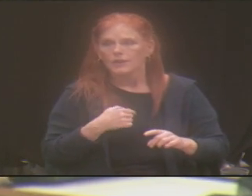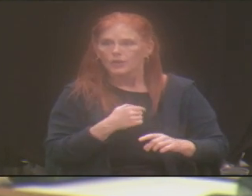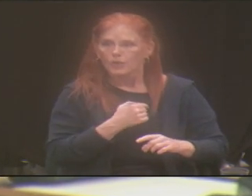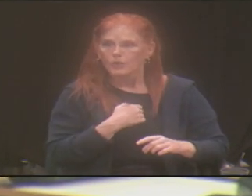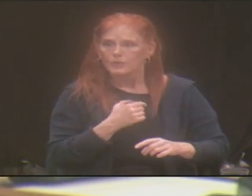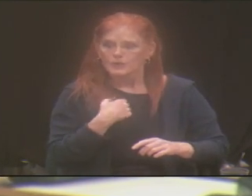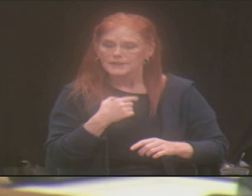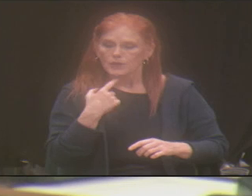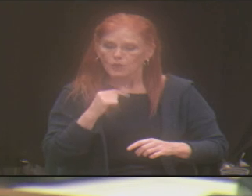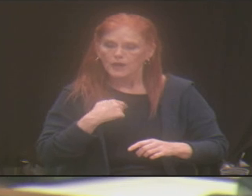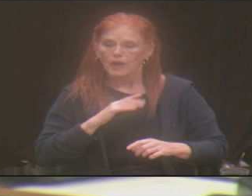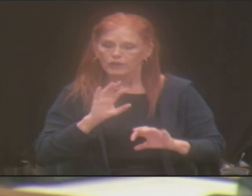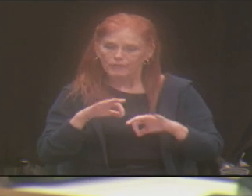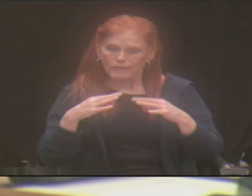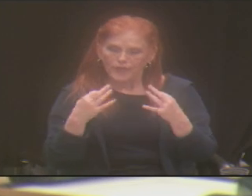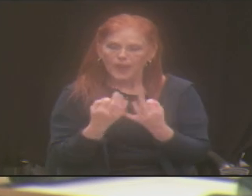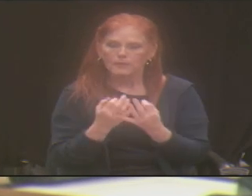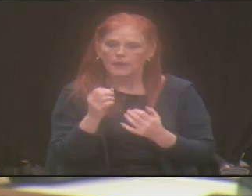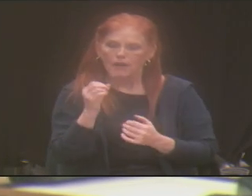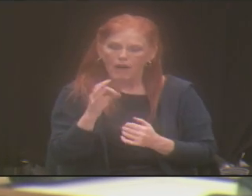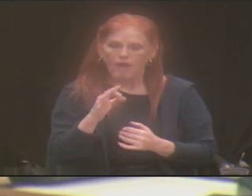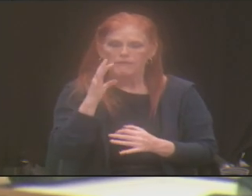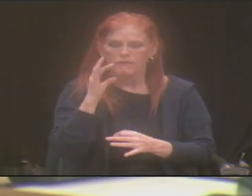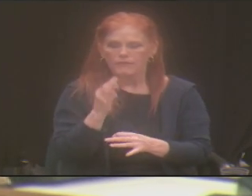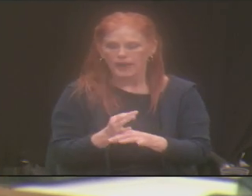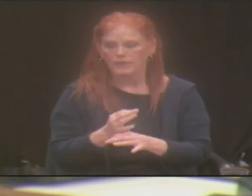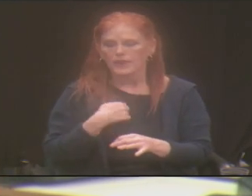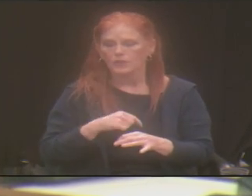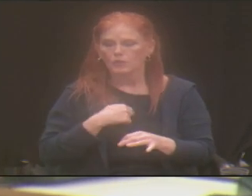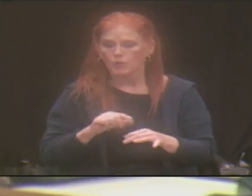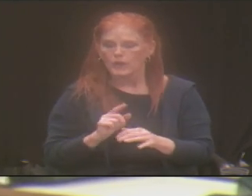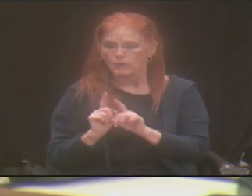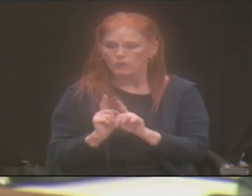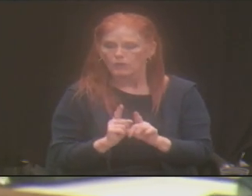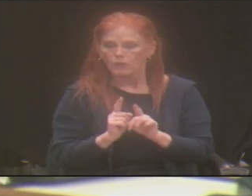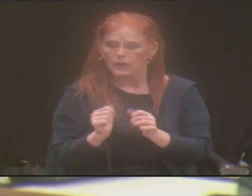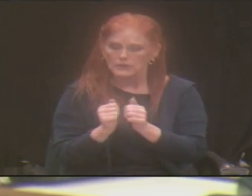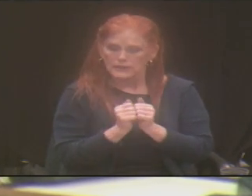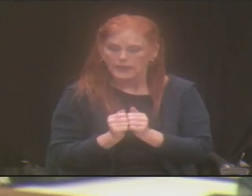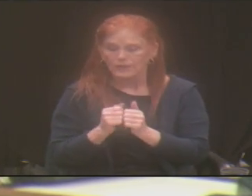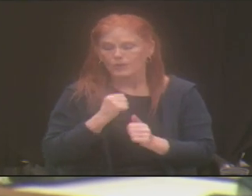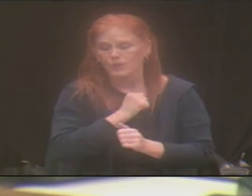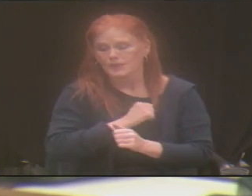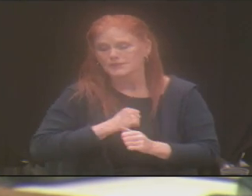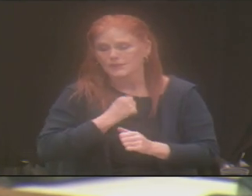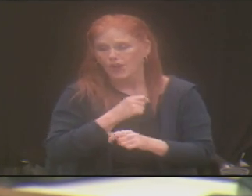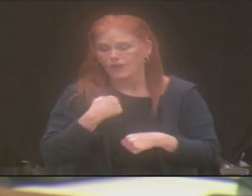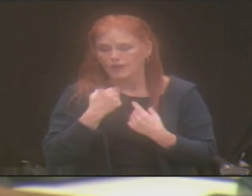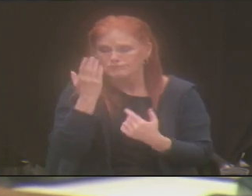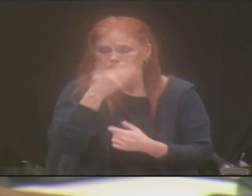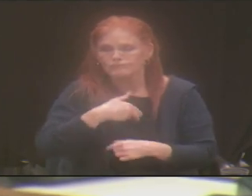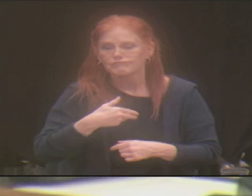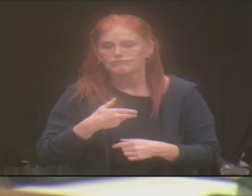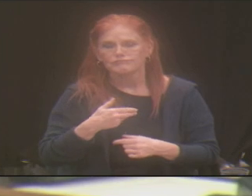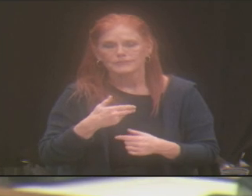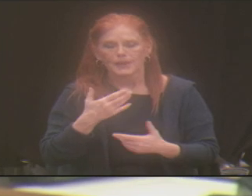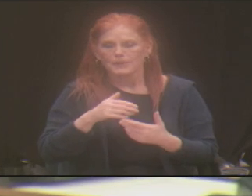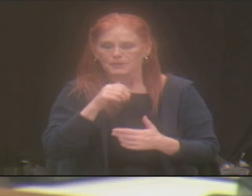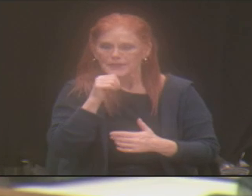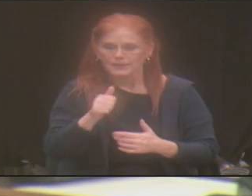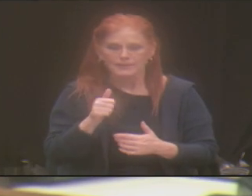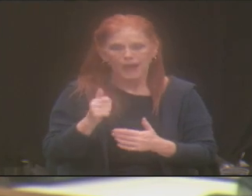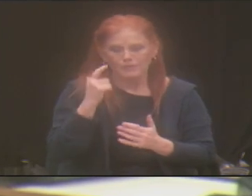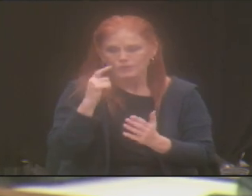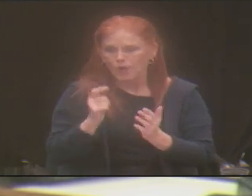family of faith, and we're going to want this beside you, and we're sorry that we have not acknowledged your struggles